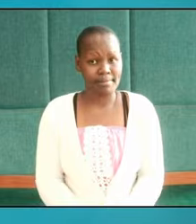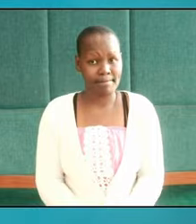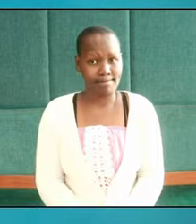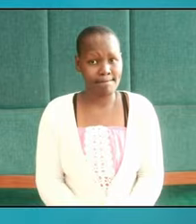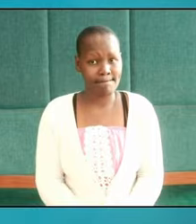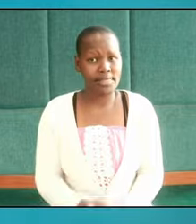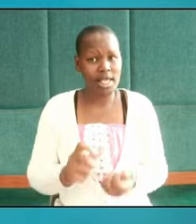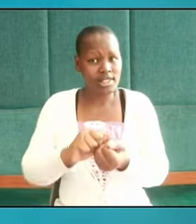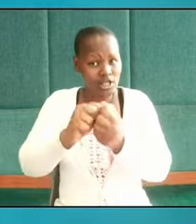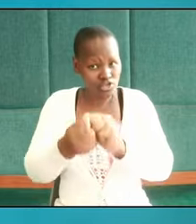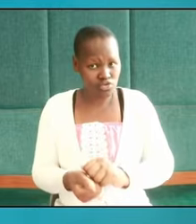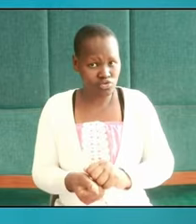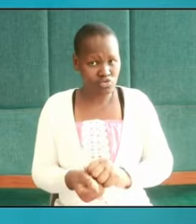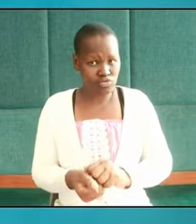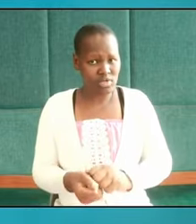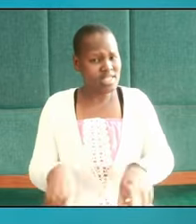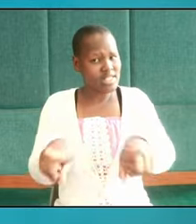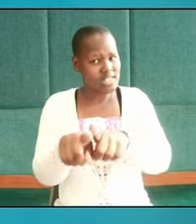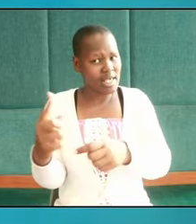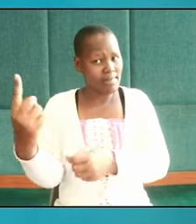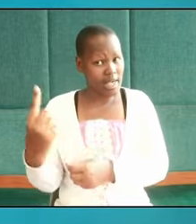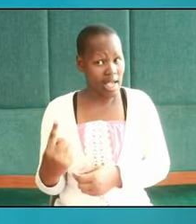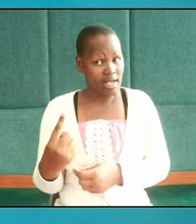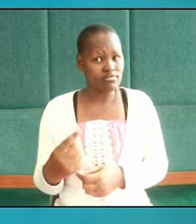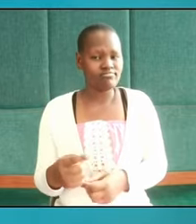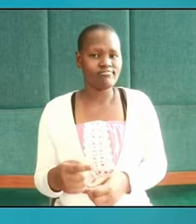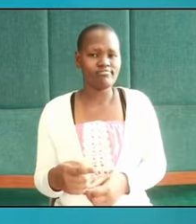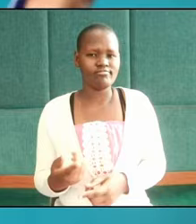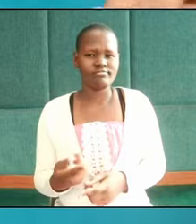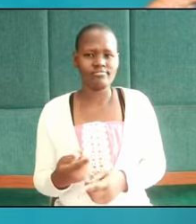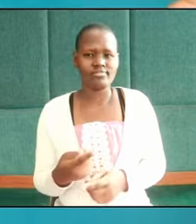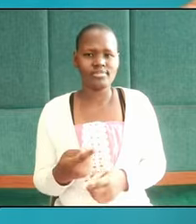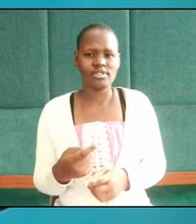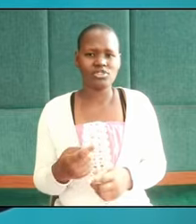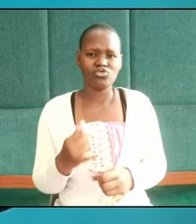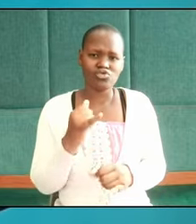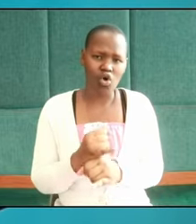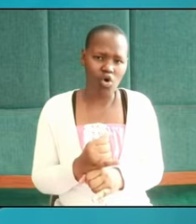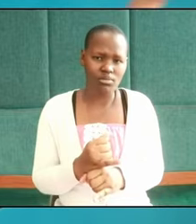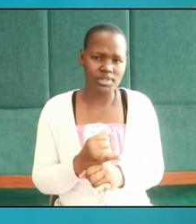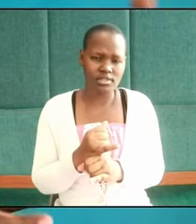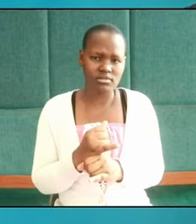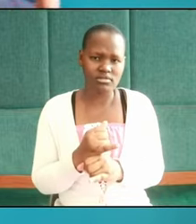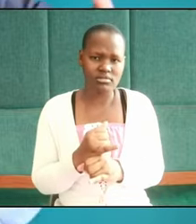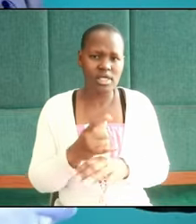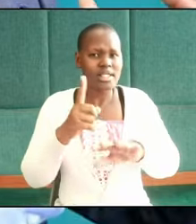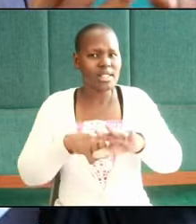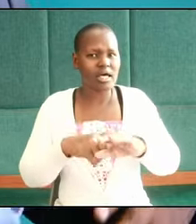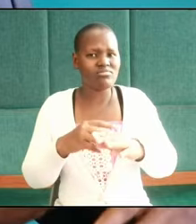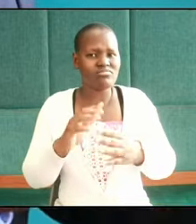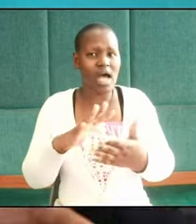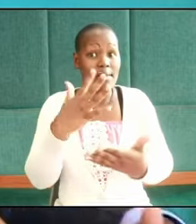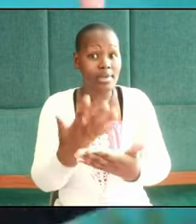transitions transition can also come in terms of jobs when you apply